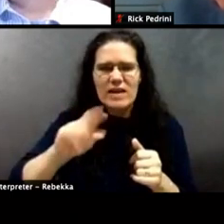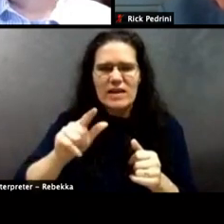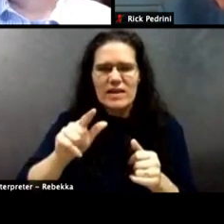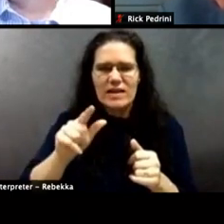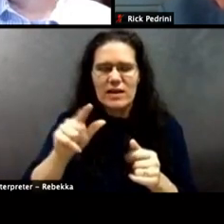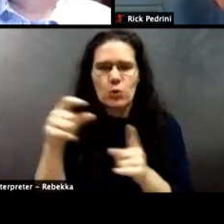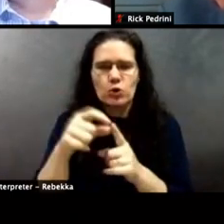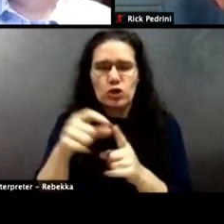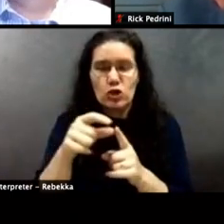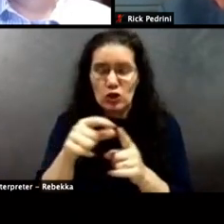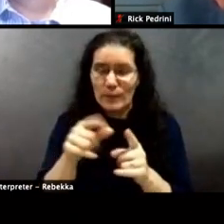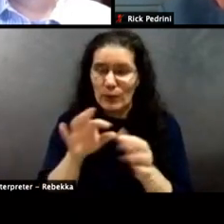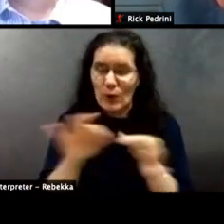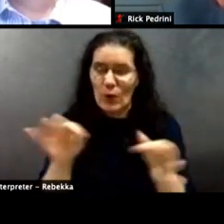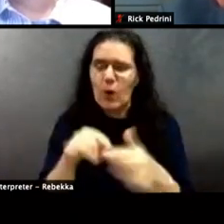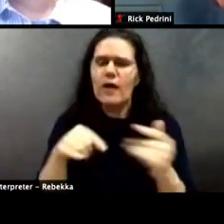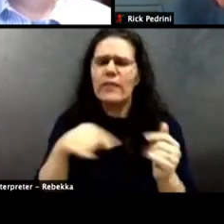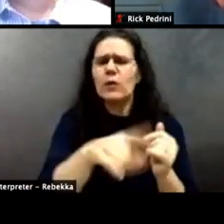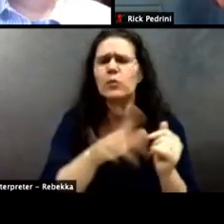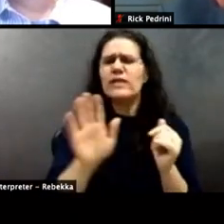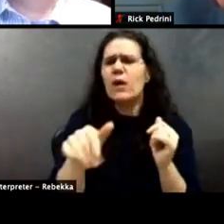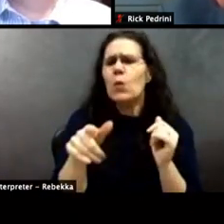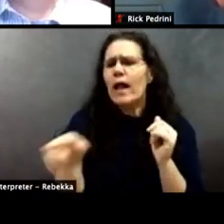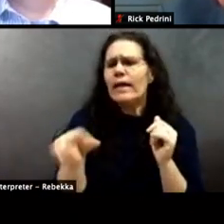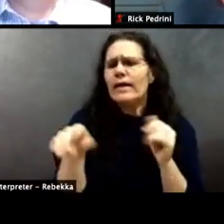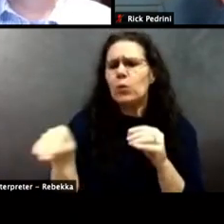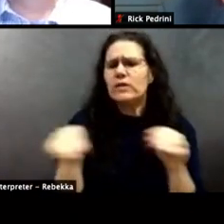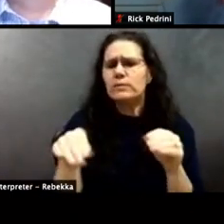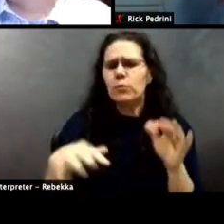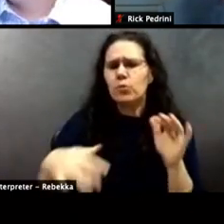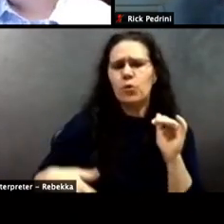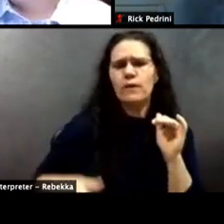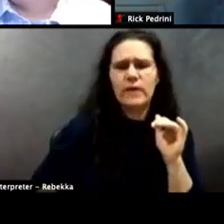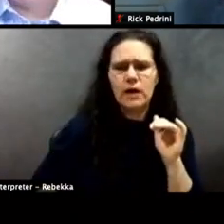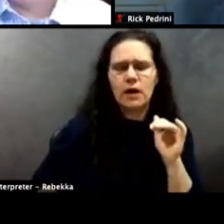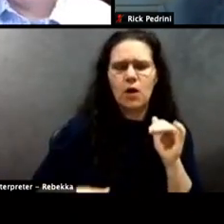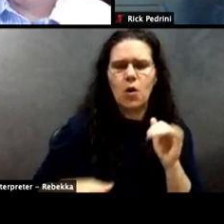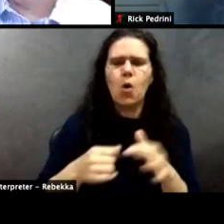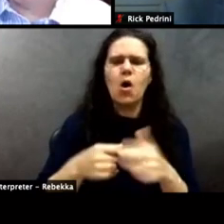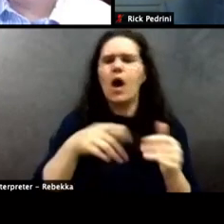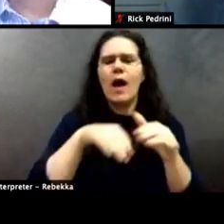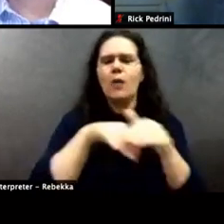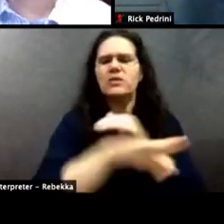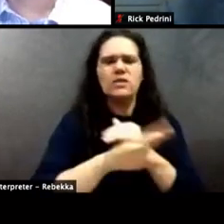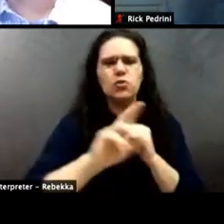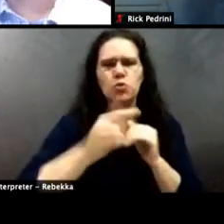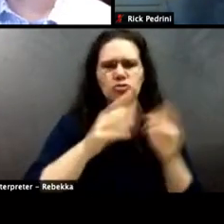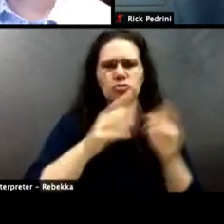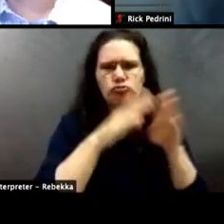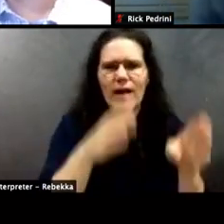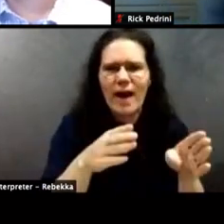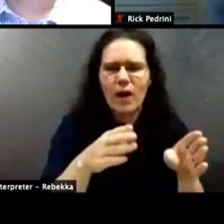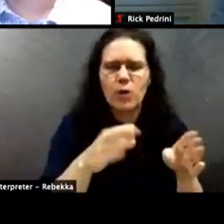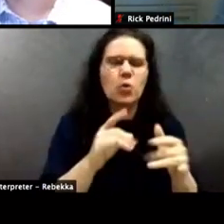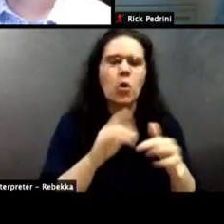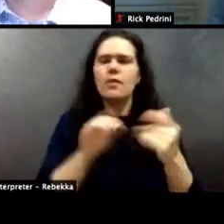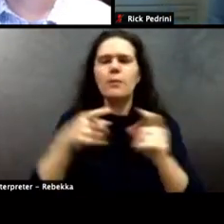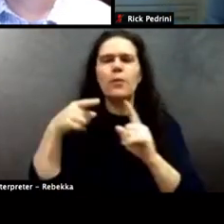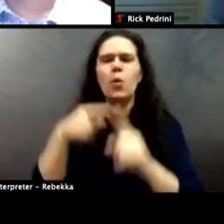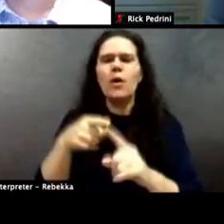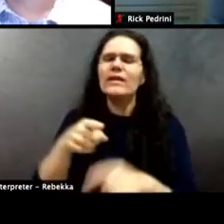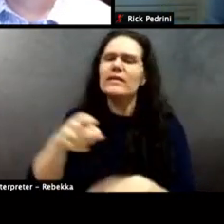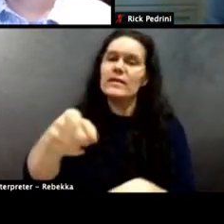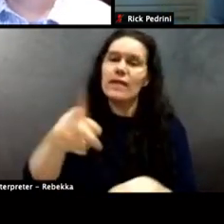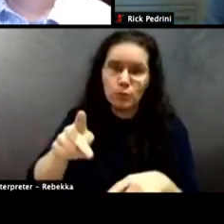or it was a drug house or, um, the person ultimately, the argument is deserves what happened to them, right?